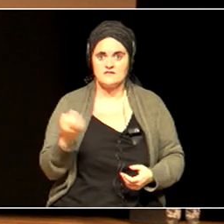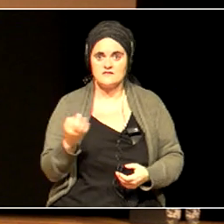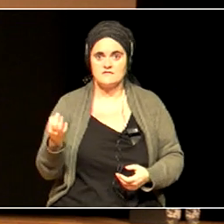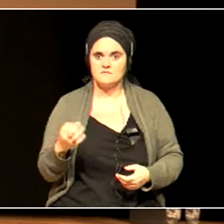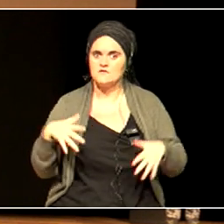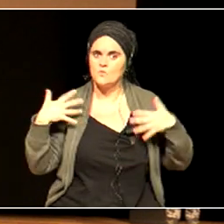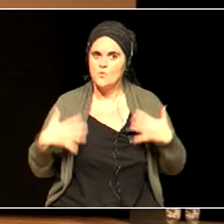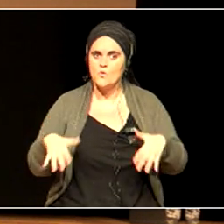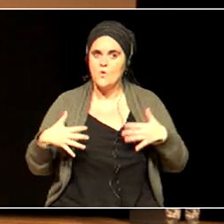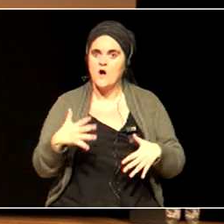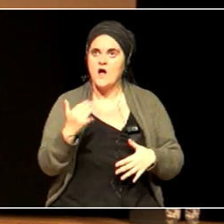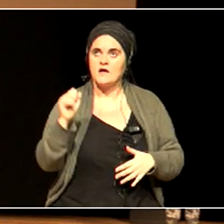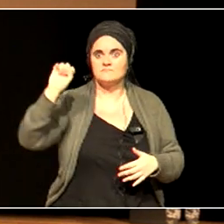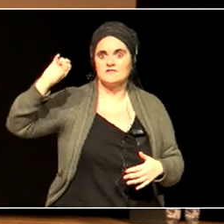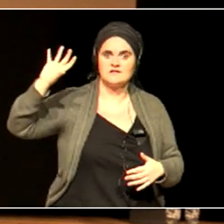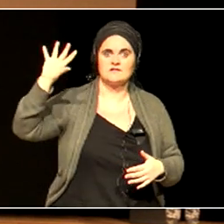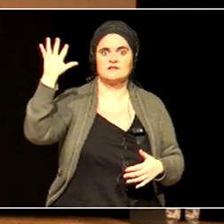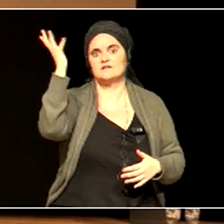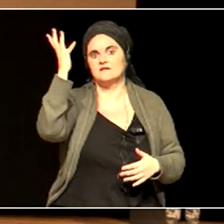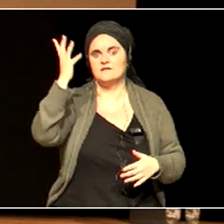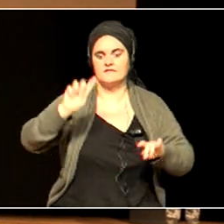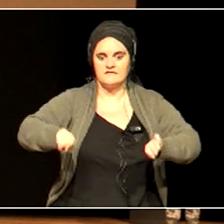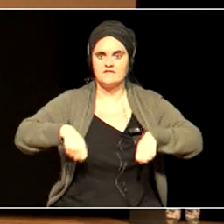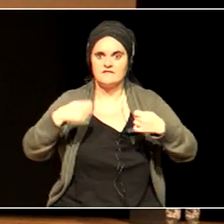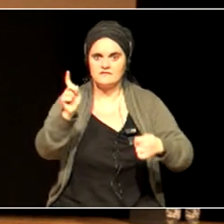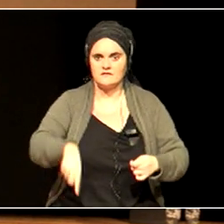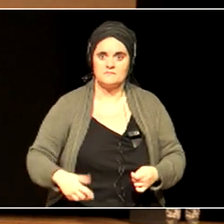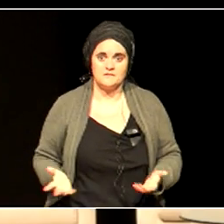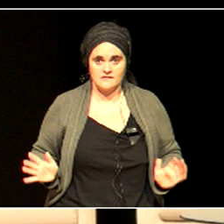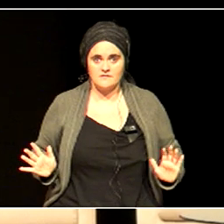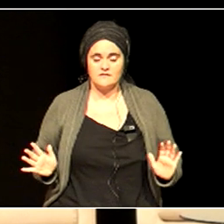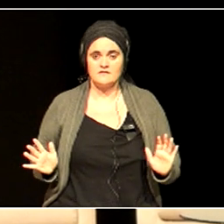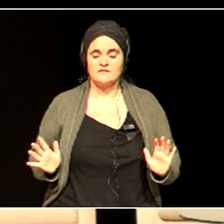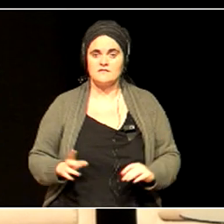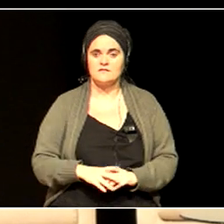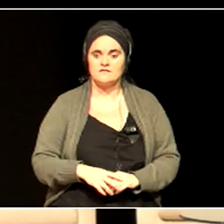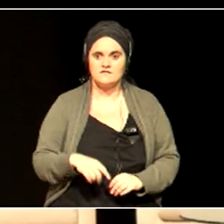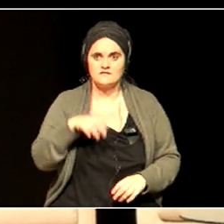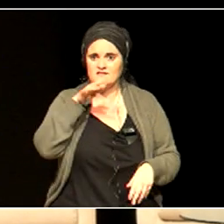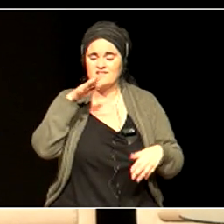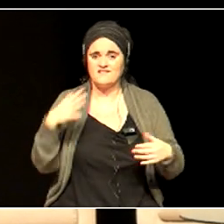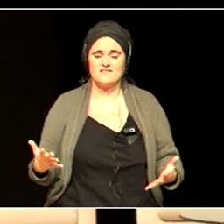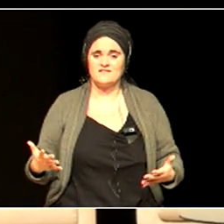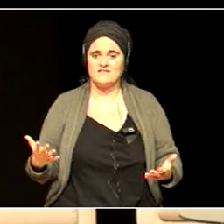We're in the middle of the sixth mass extinction of